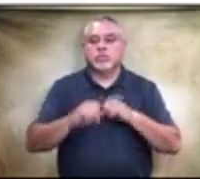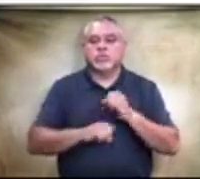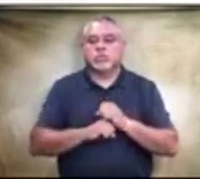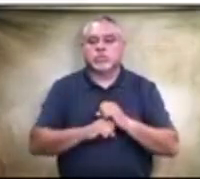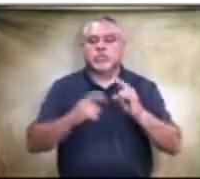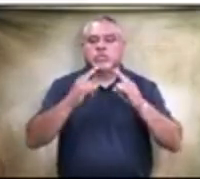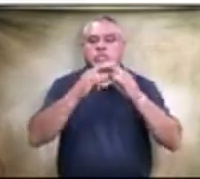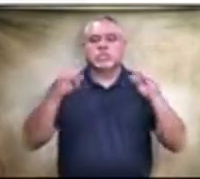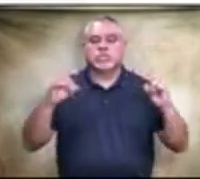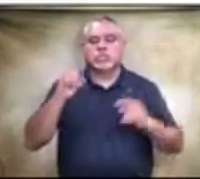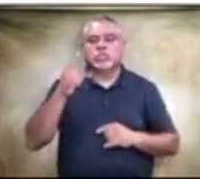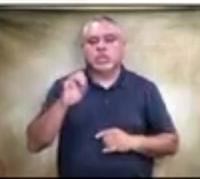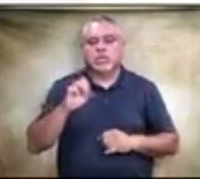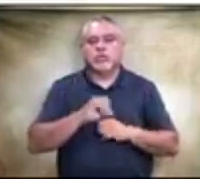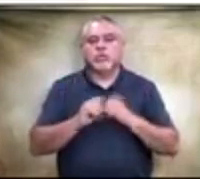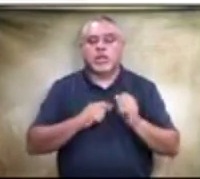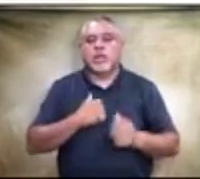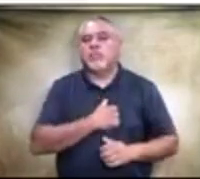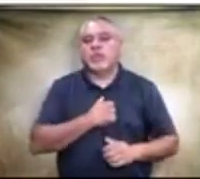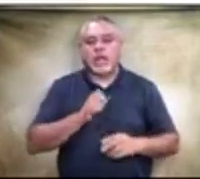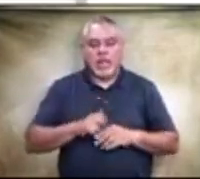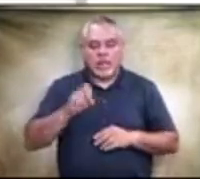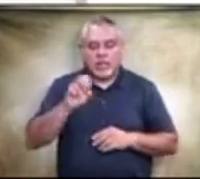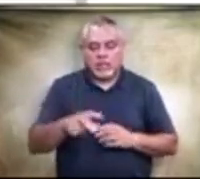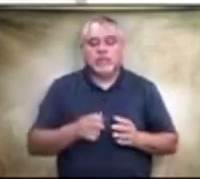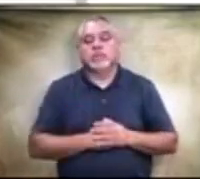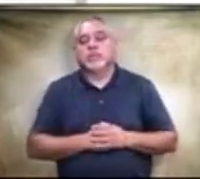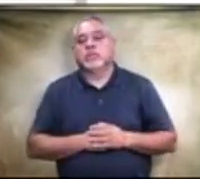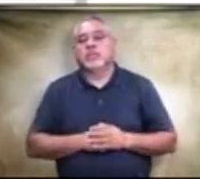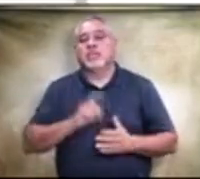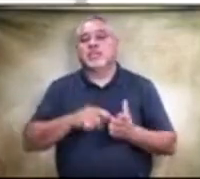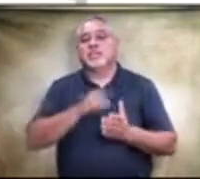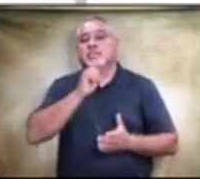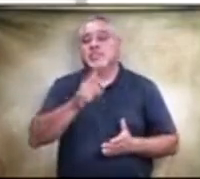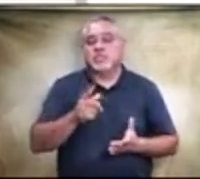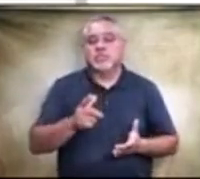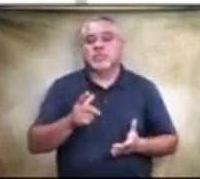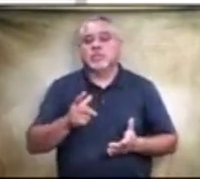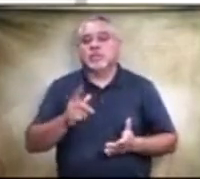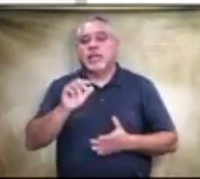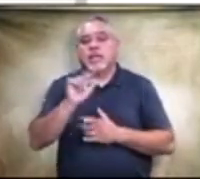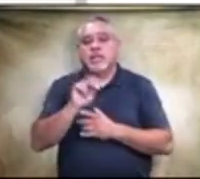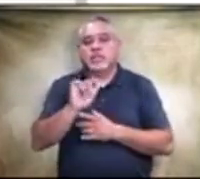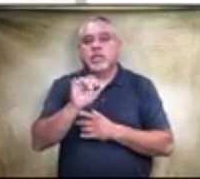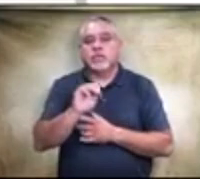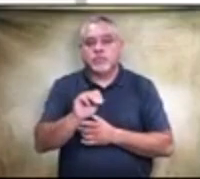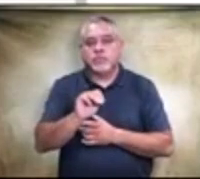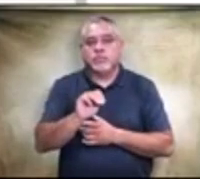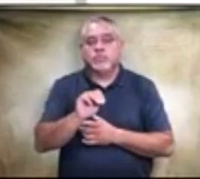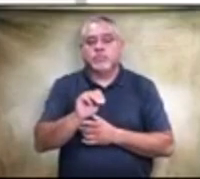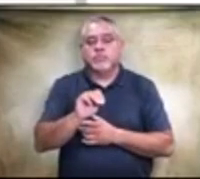okay i apologize about jumping ahead on this one this is an action item to um